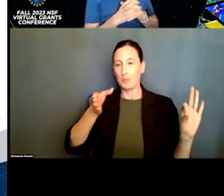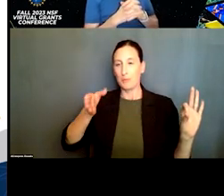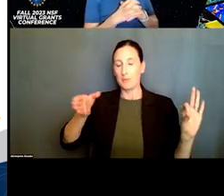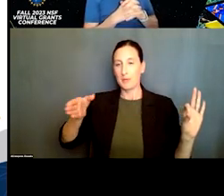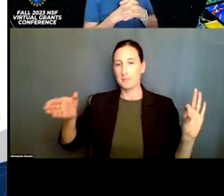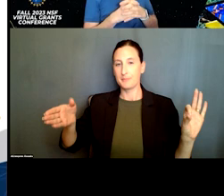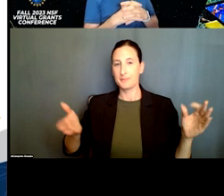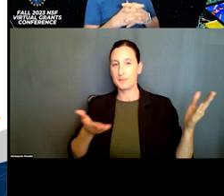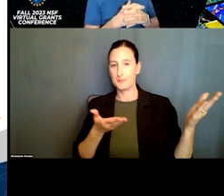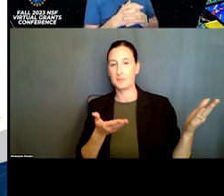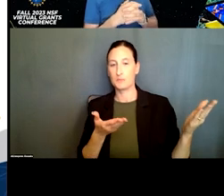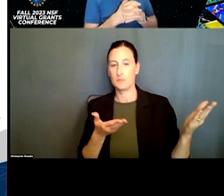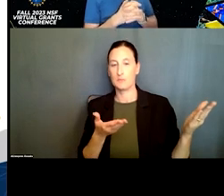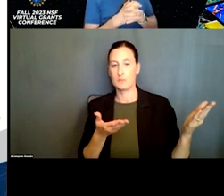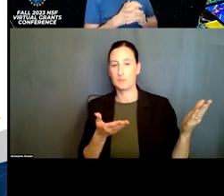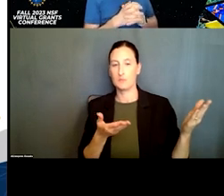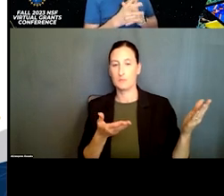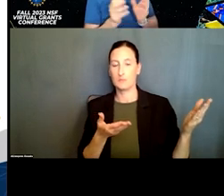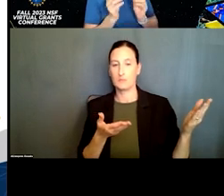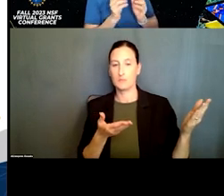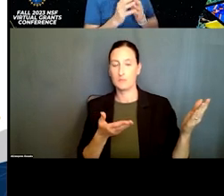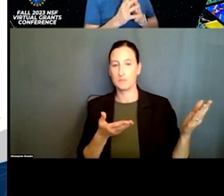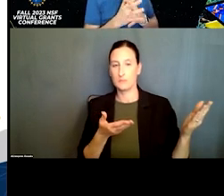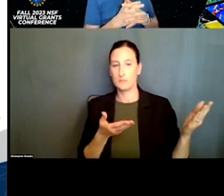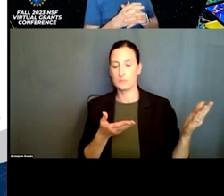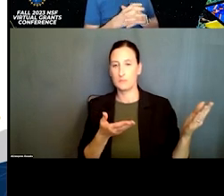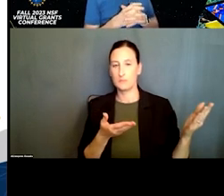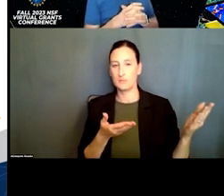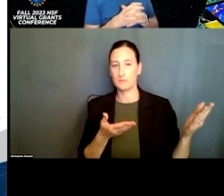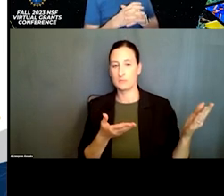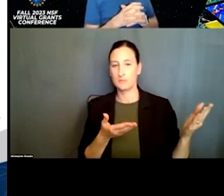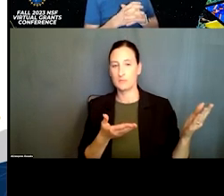uh, flight that was controlled, uh, by a tethered, uh,